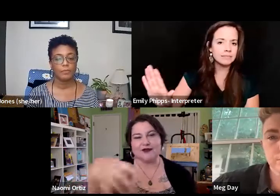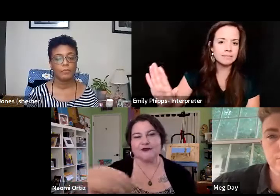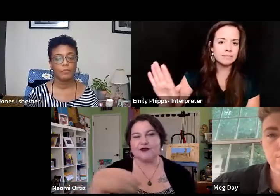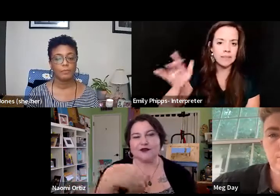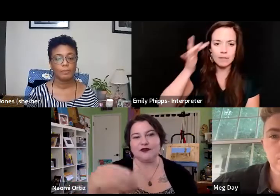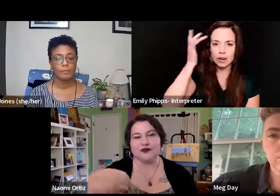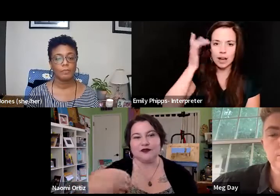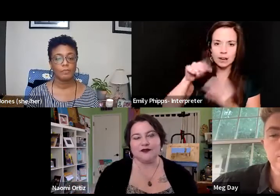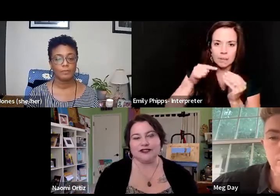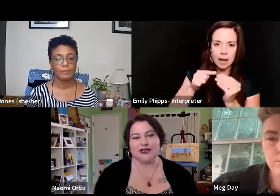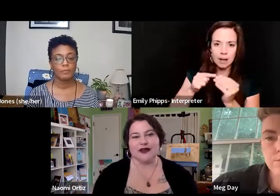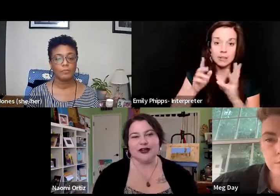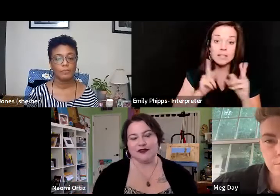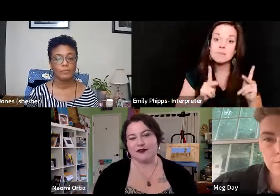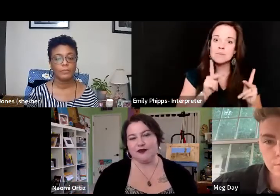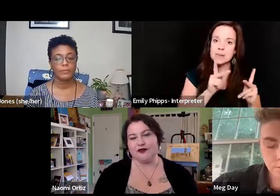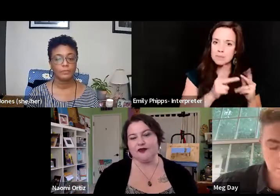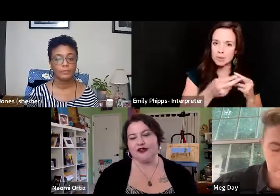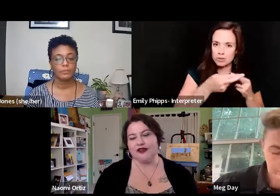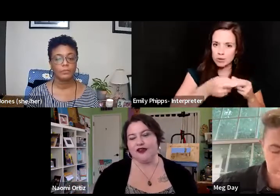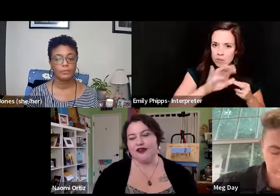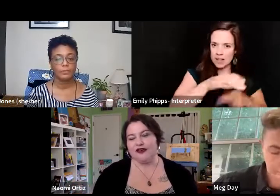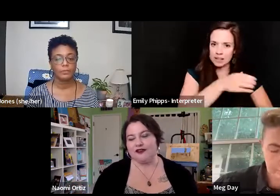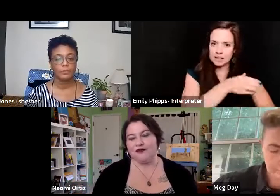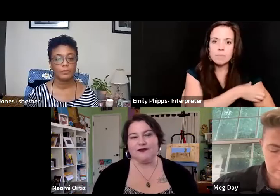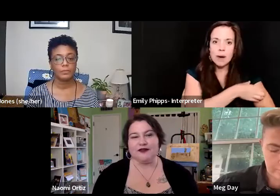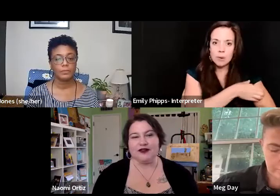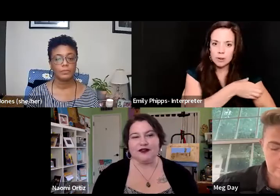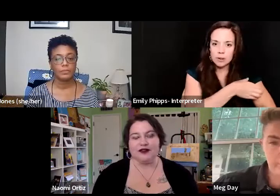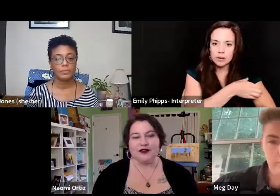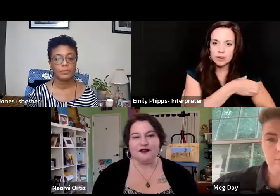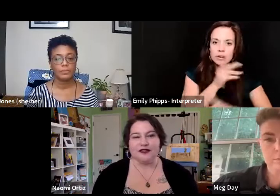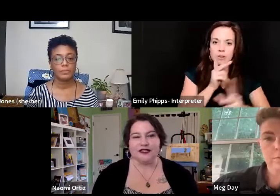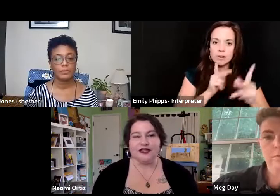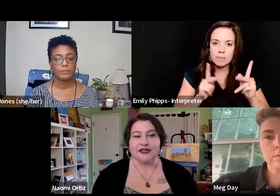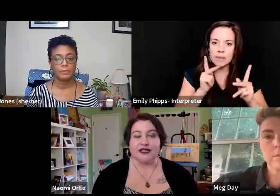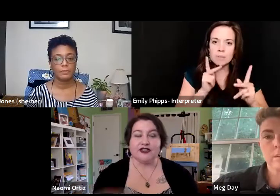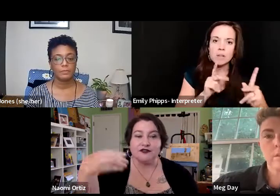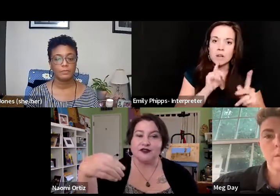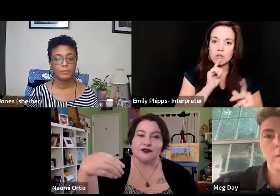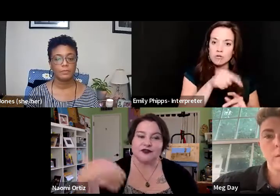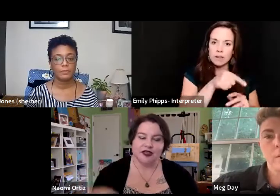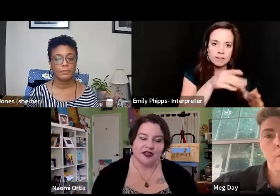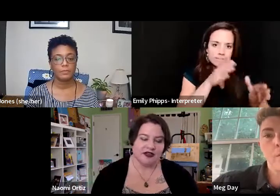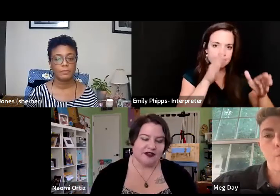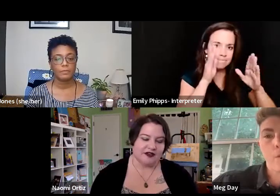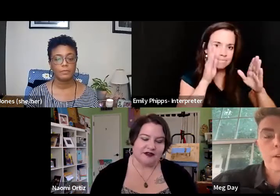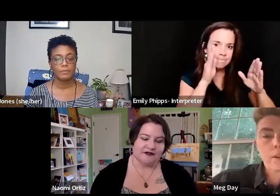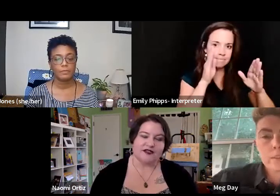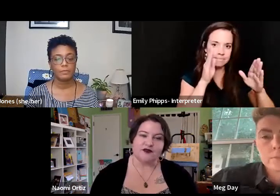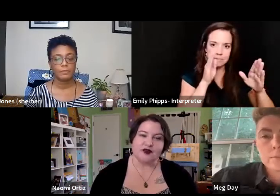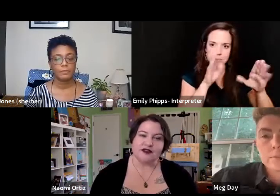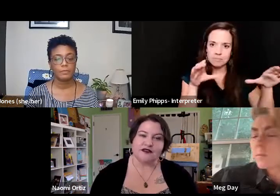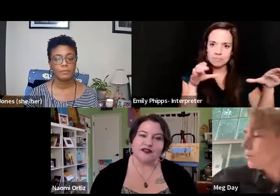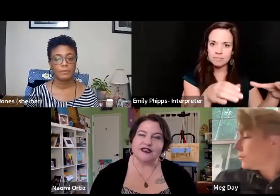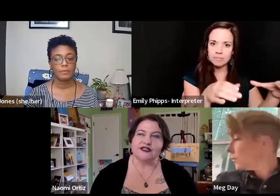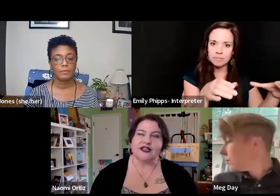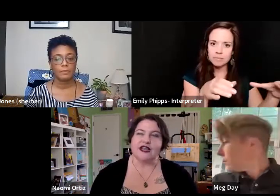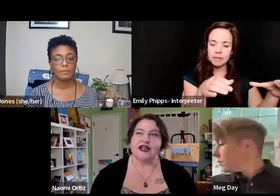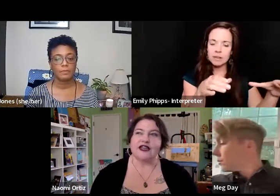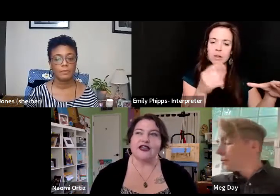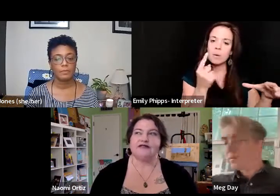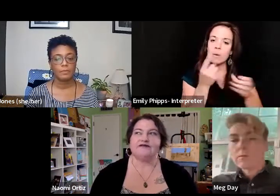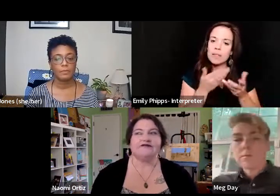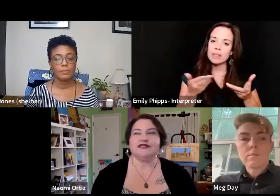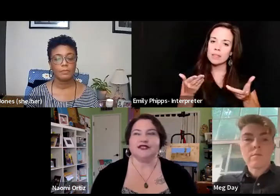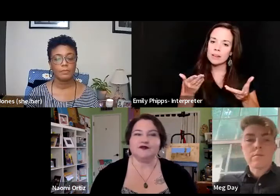it's the people in the room, it's that power in the room, uh, that people are, are really attuned to. Um, so one of the things